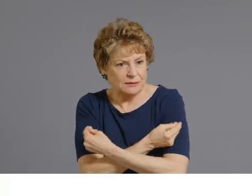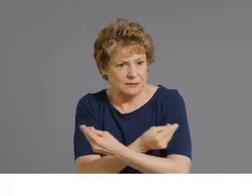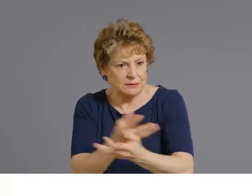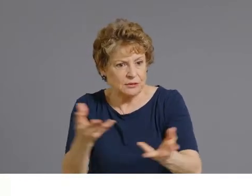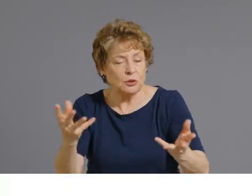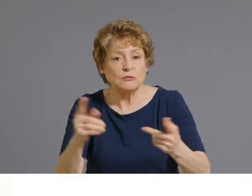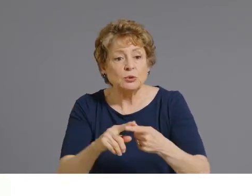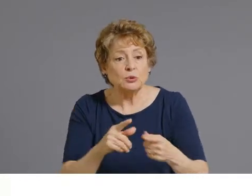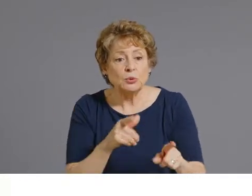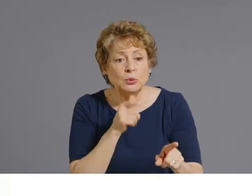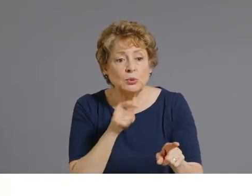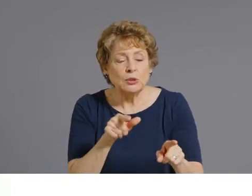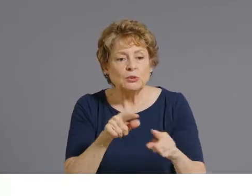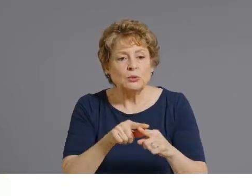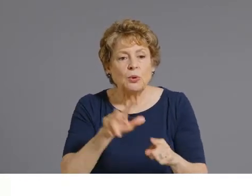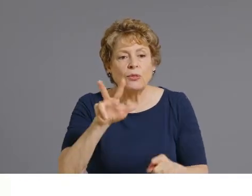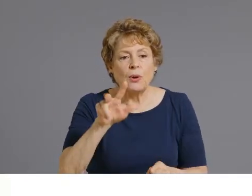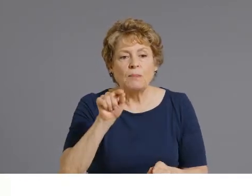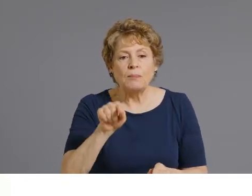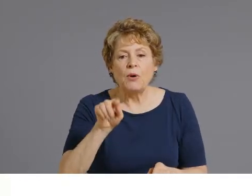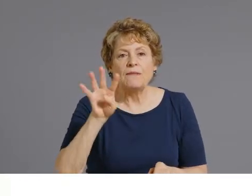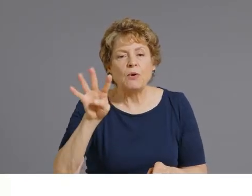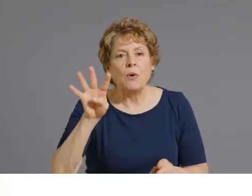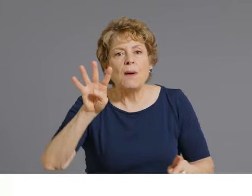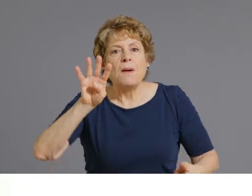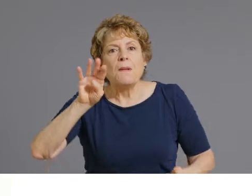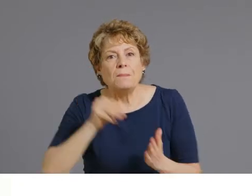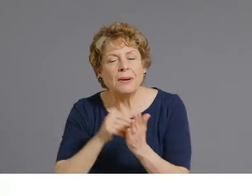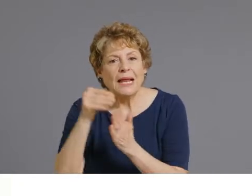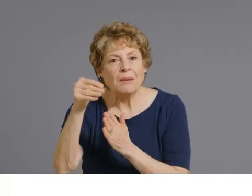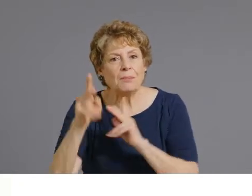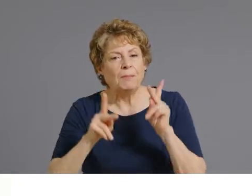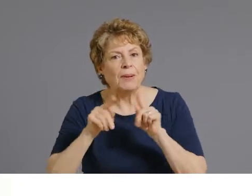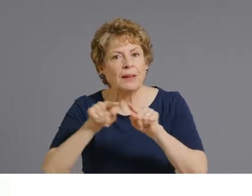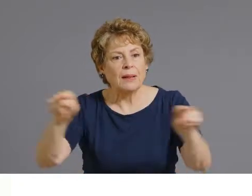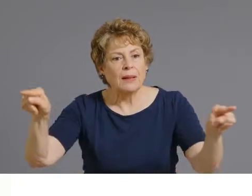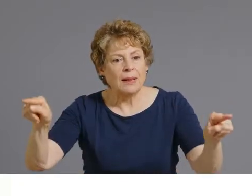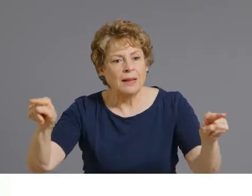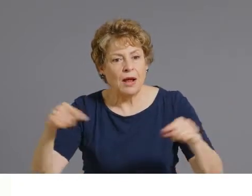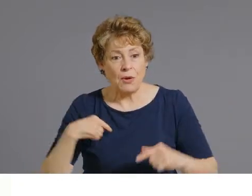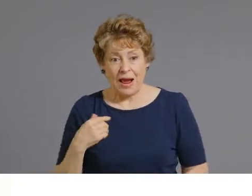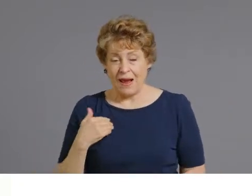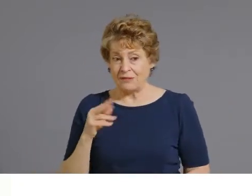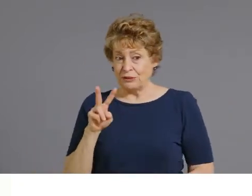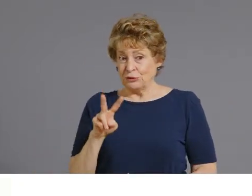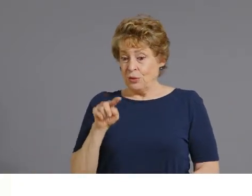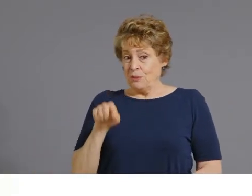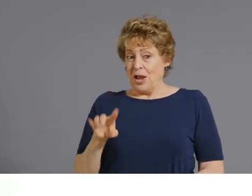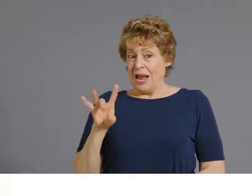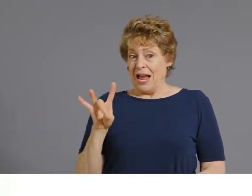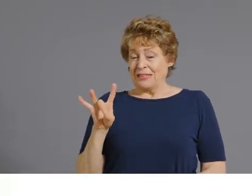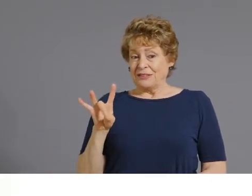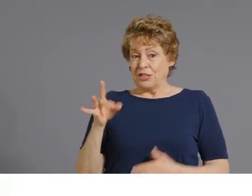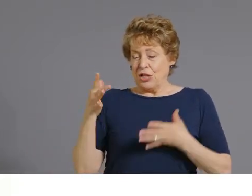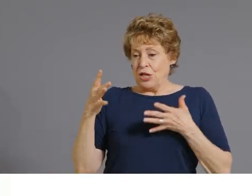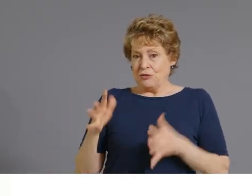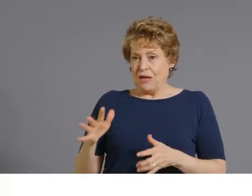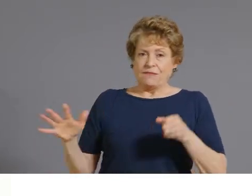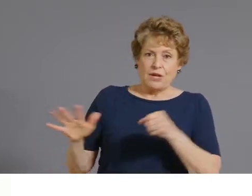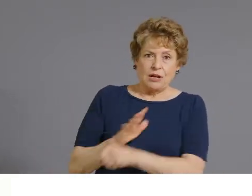million individuals. We have 2.8 million individuals who have been fully vaccinated. And about